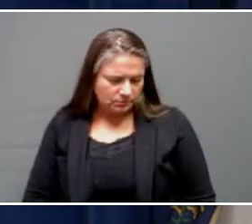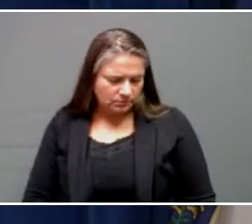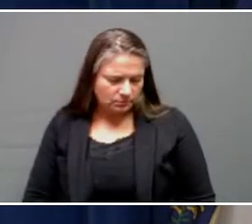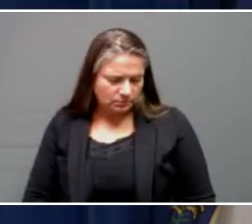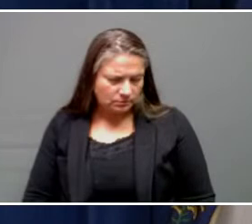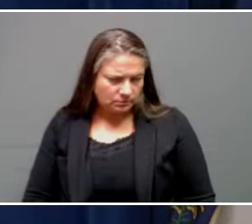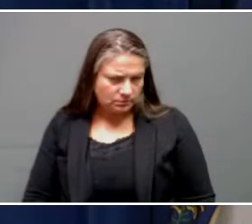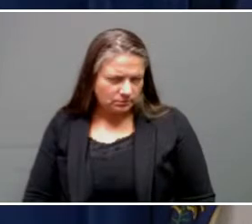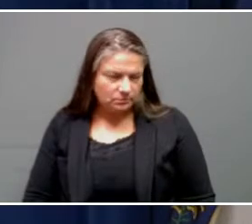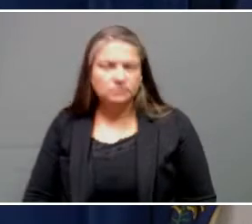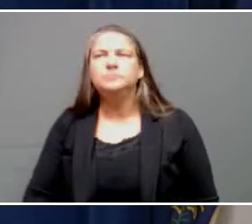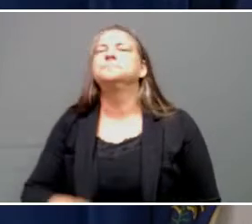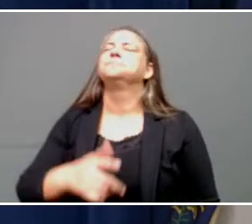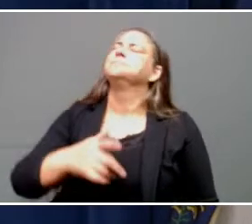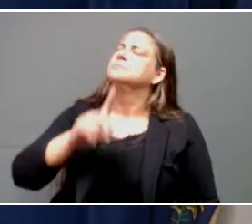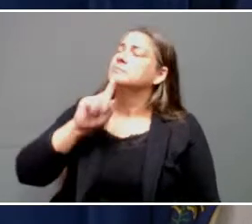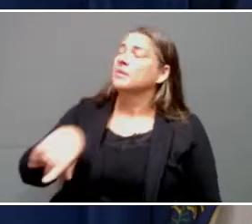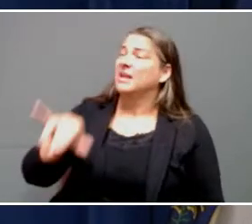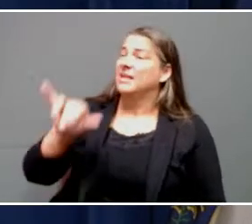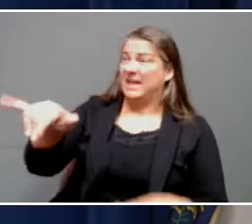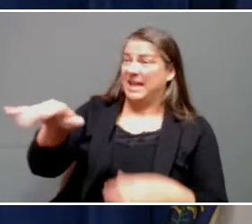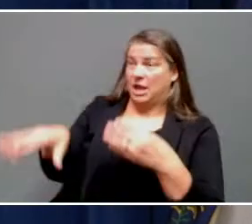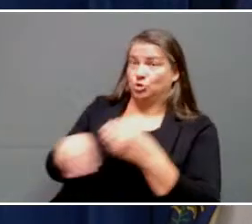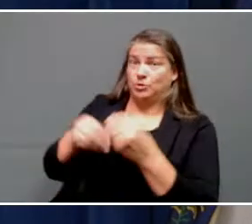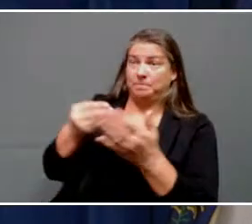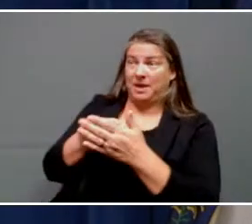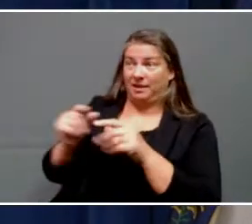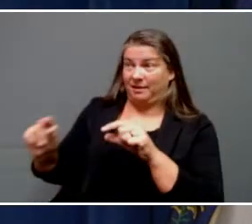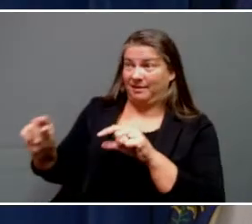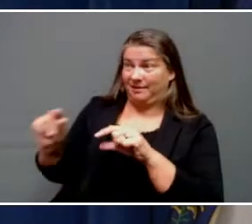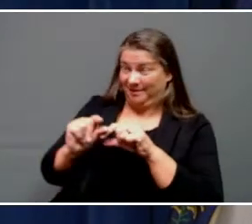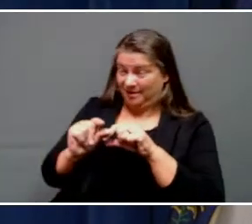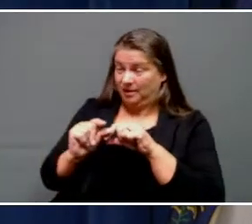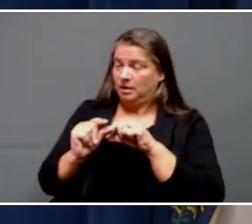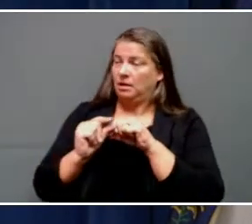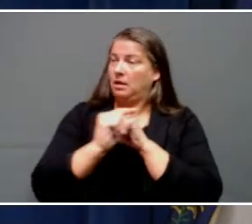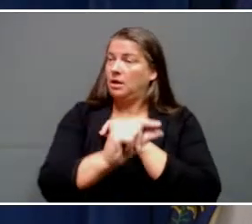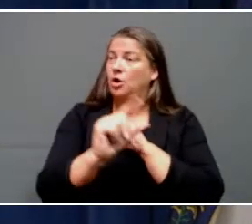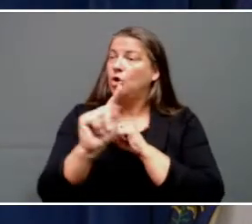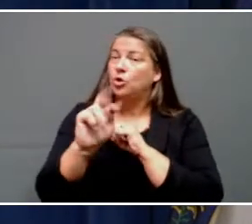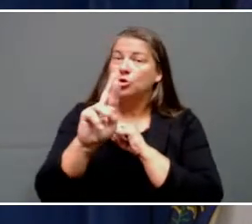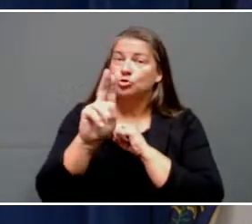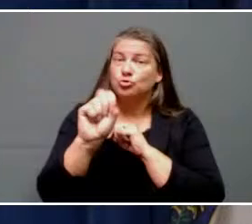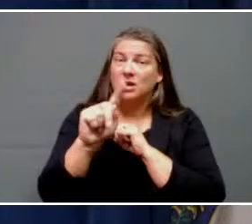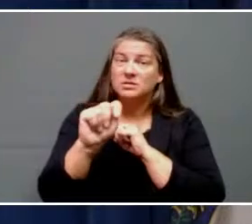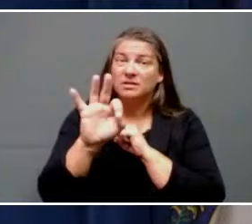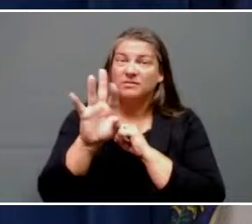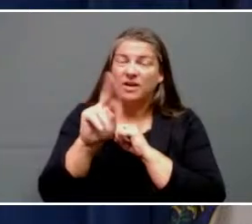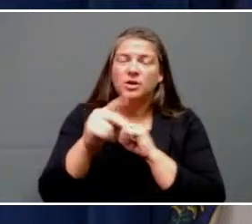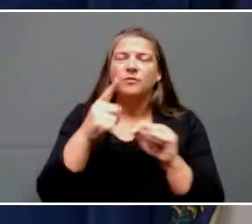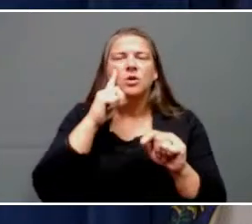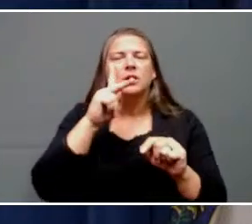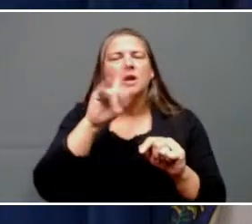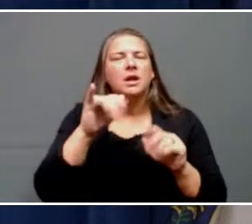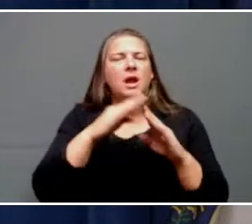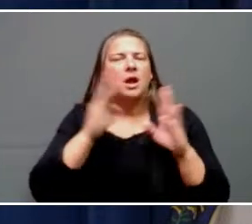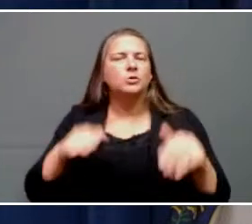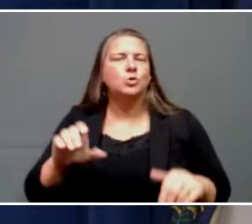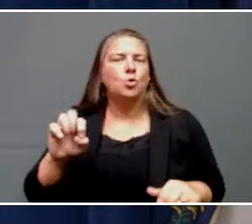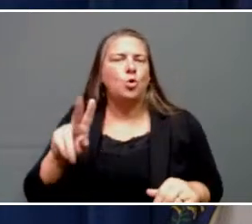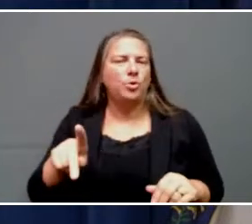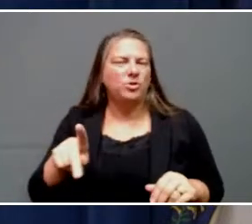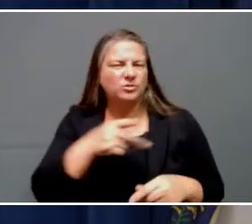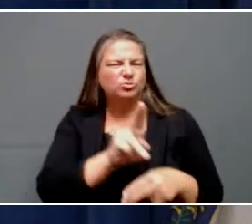So that extra amount would have put more in the trust fund that the Kentucky Housing Corporation uses. We're still looking